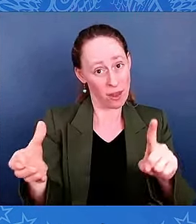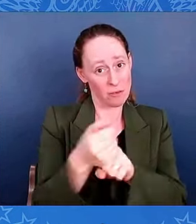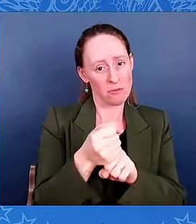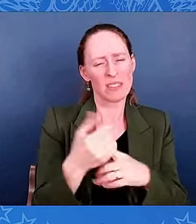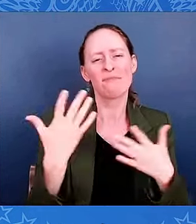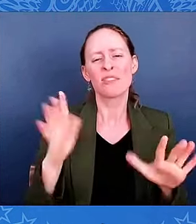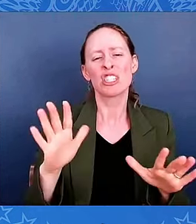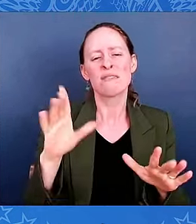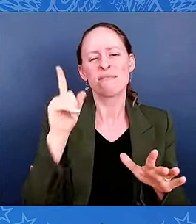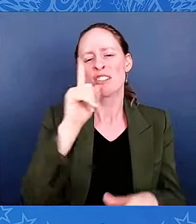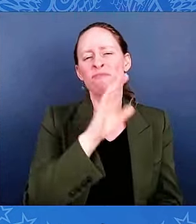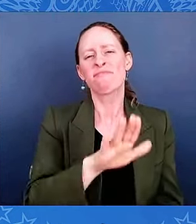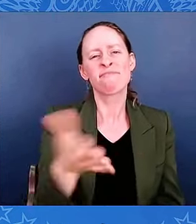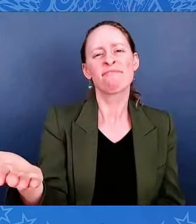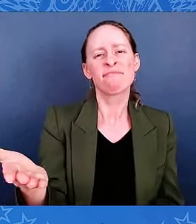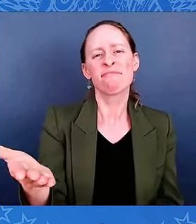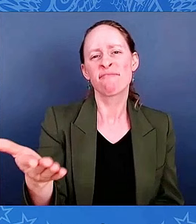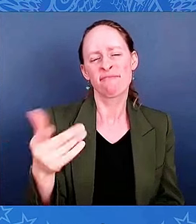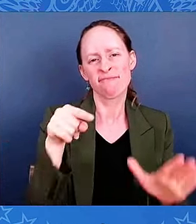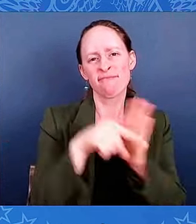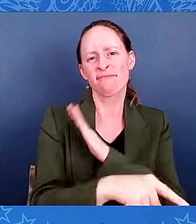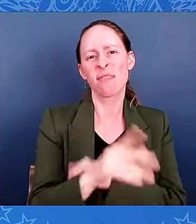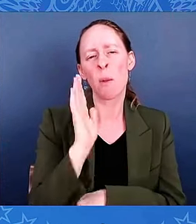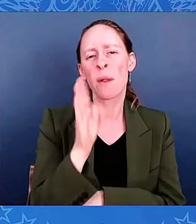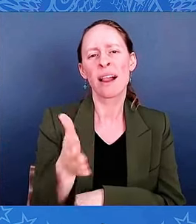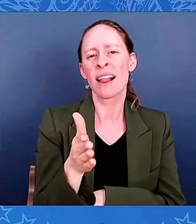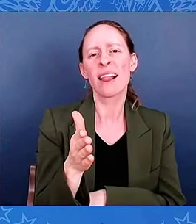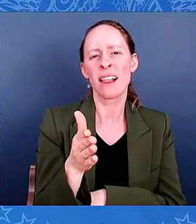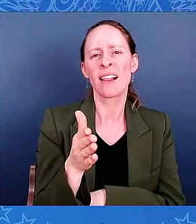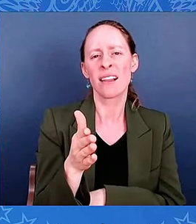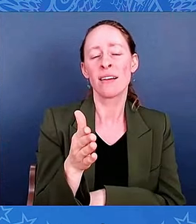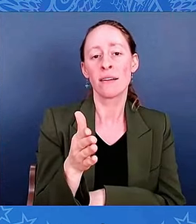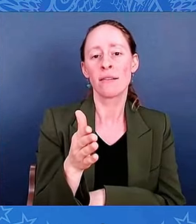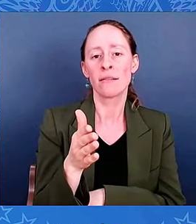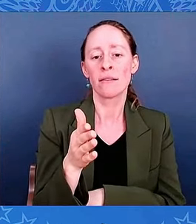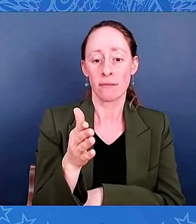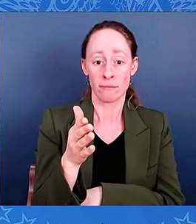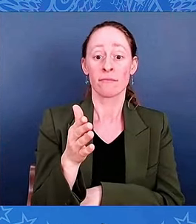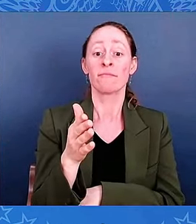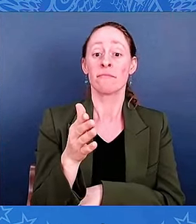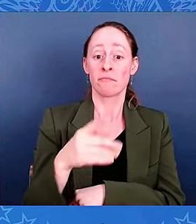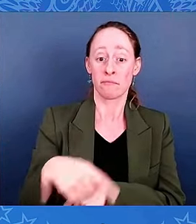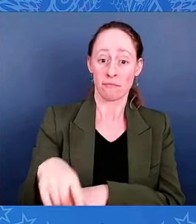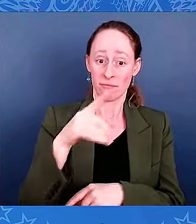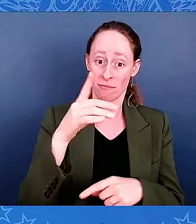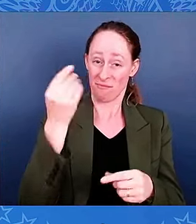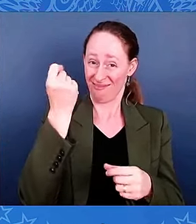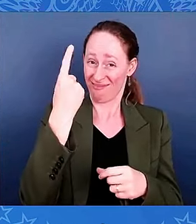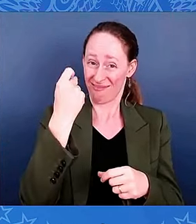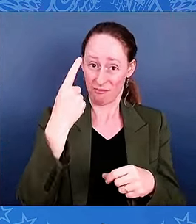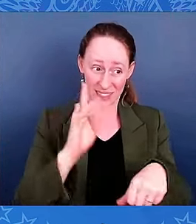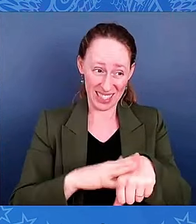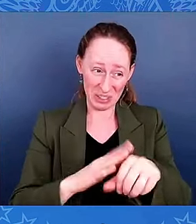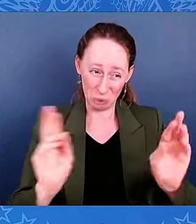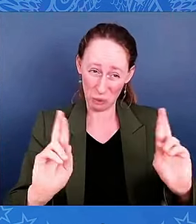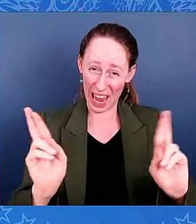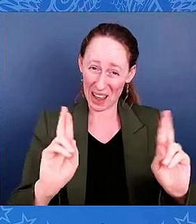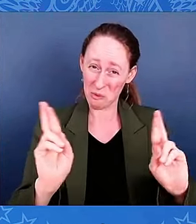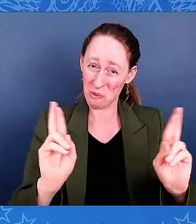George, all the men were given a chance to walk away. Not one of them did. Not one of them walked away.